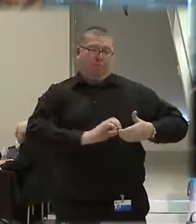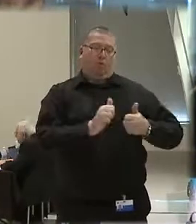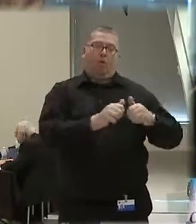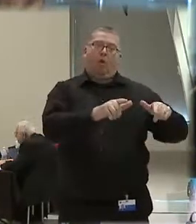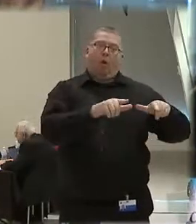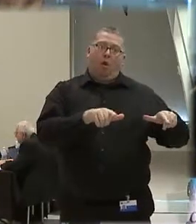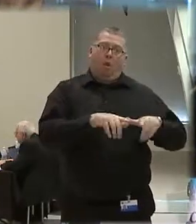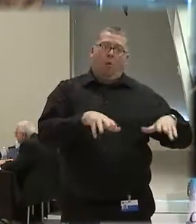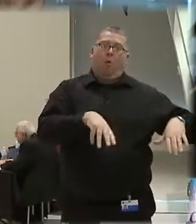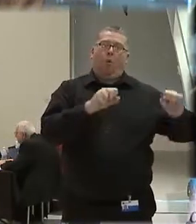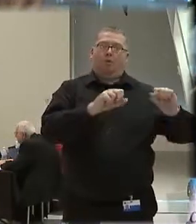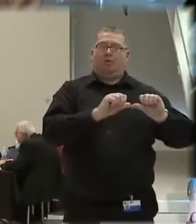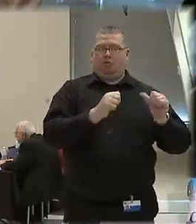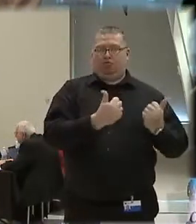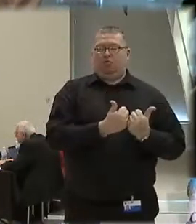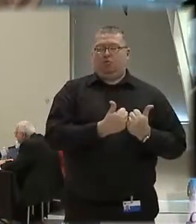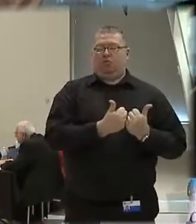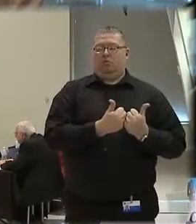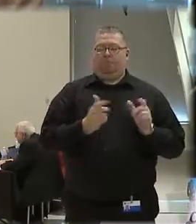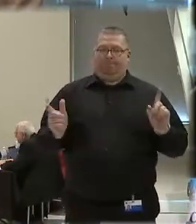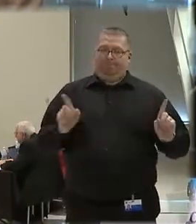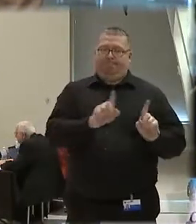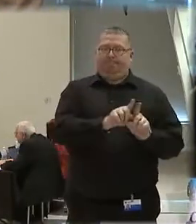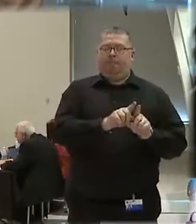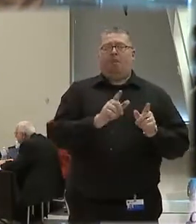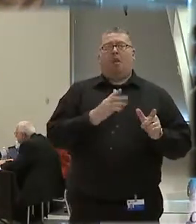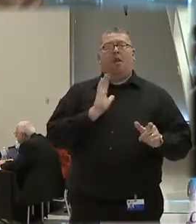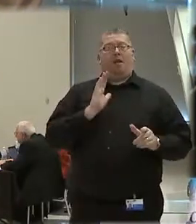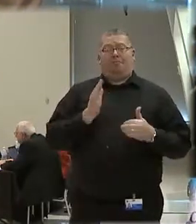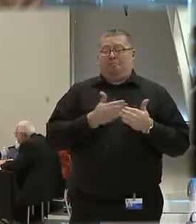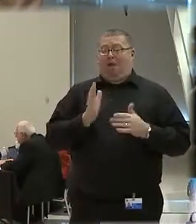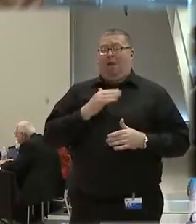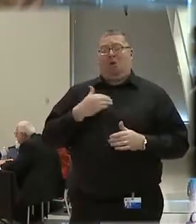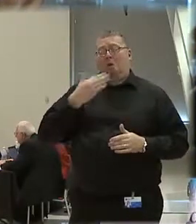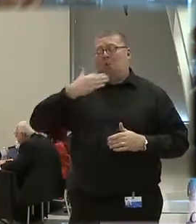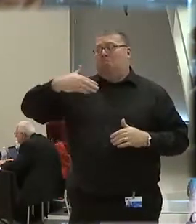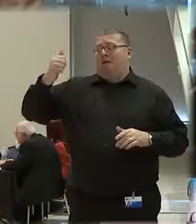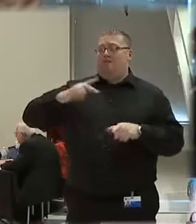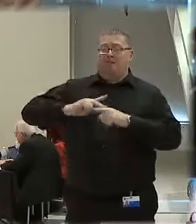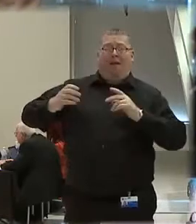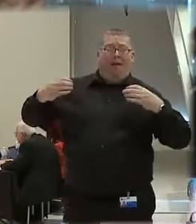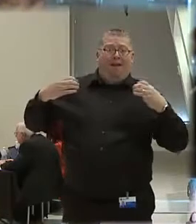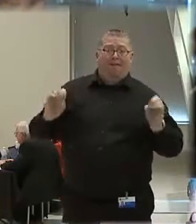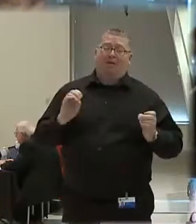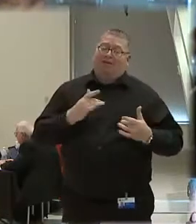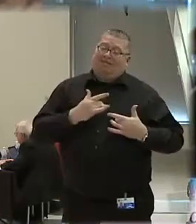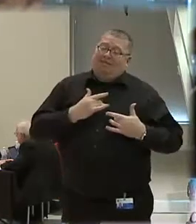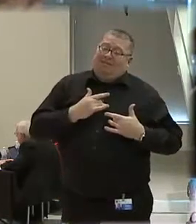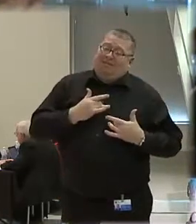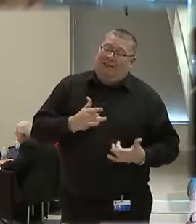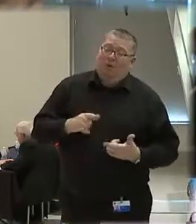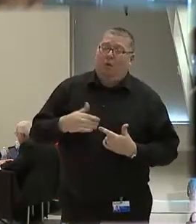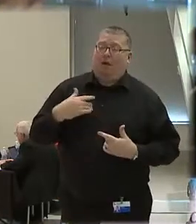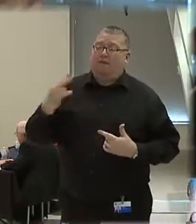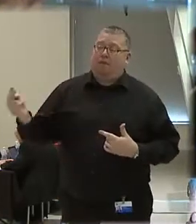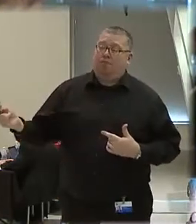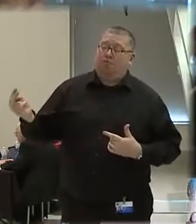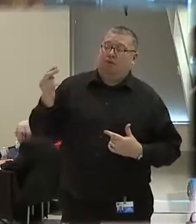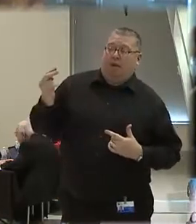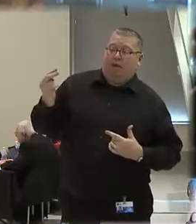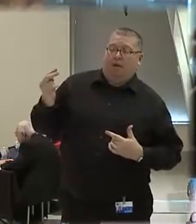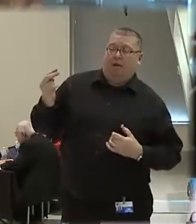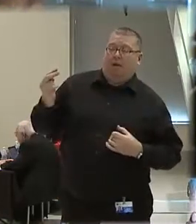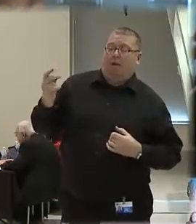host agency. Now, even of our best professional efforts, it lends itself to a perception of bias.